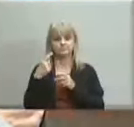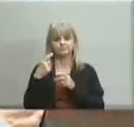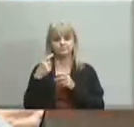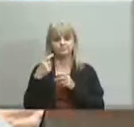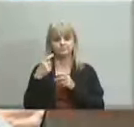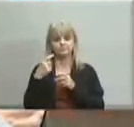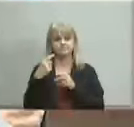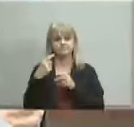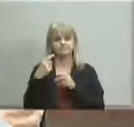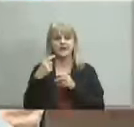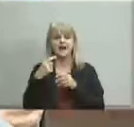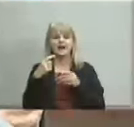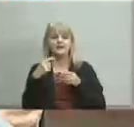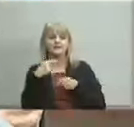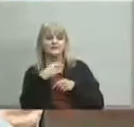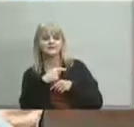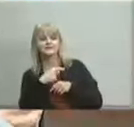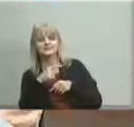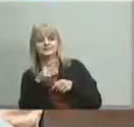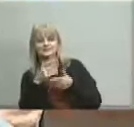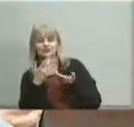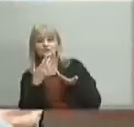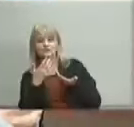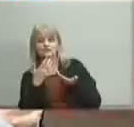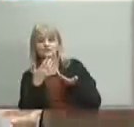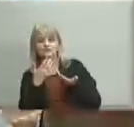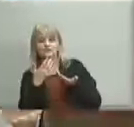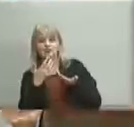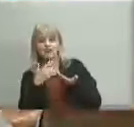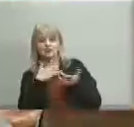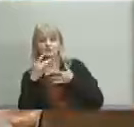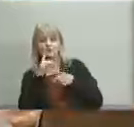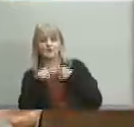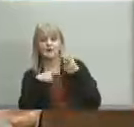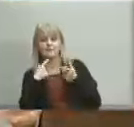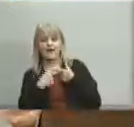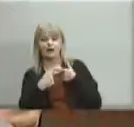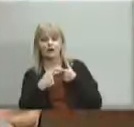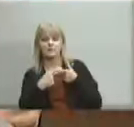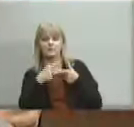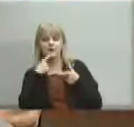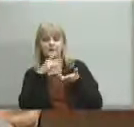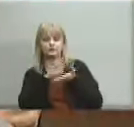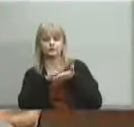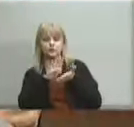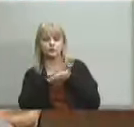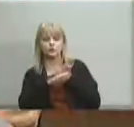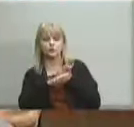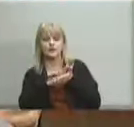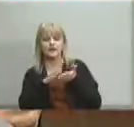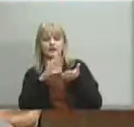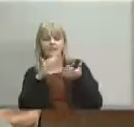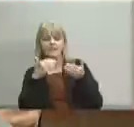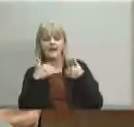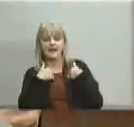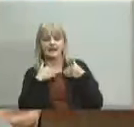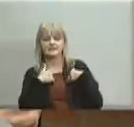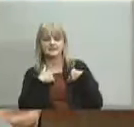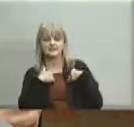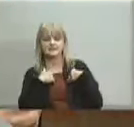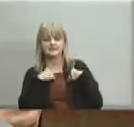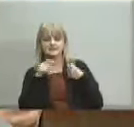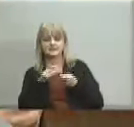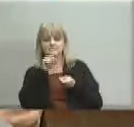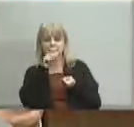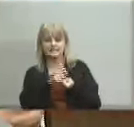health service associated with one specific religion well it certainly appears to be a generous grant from southeast christian church